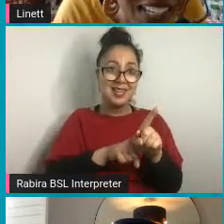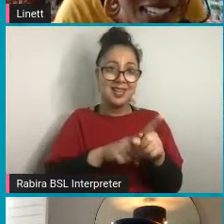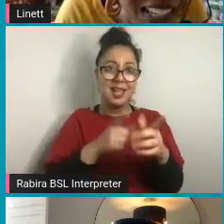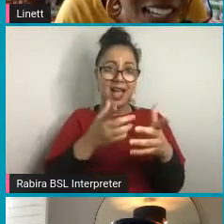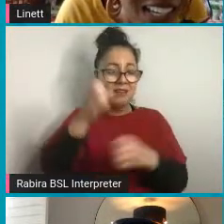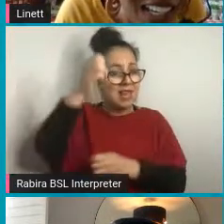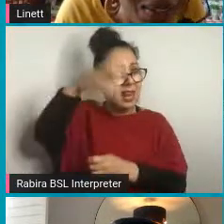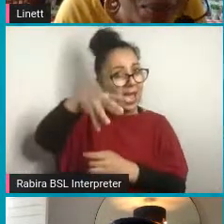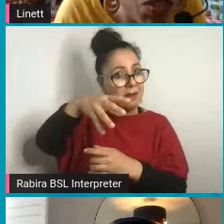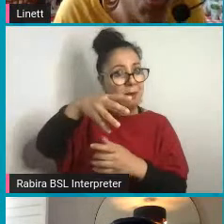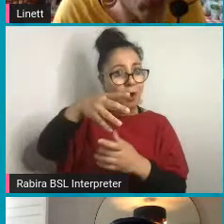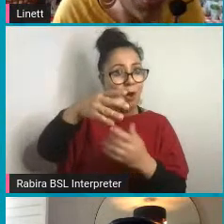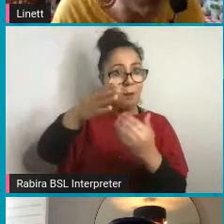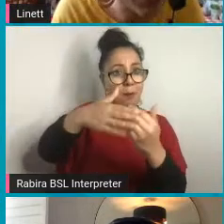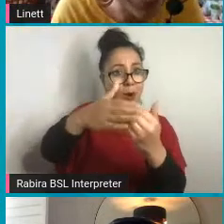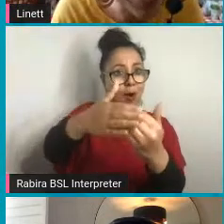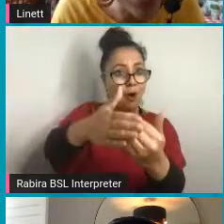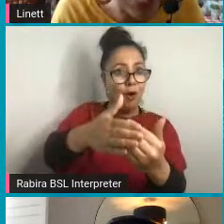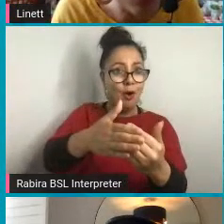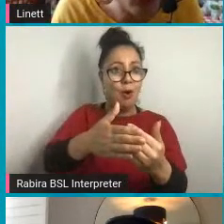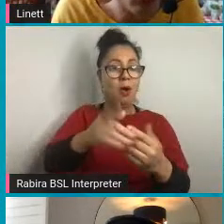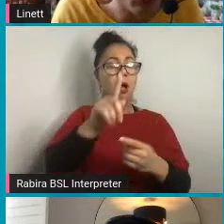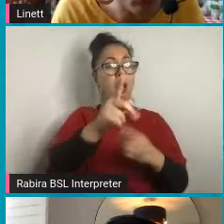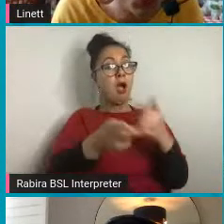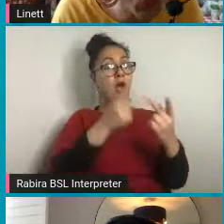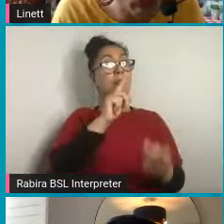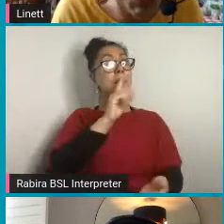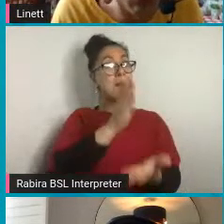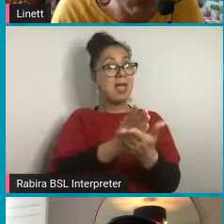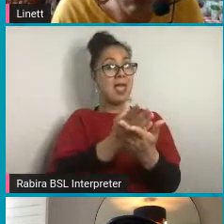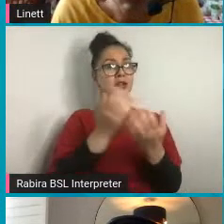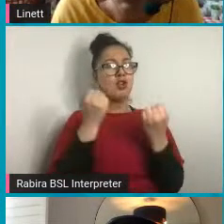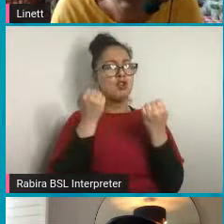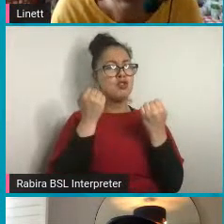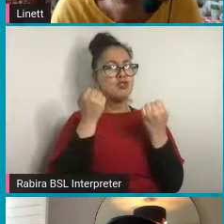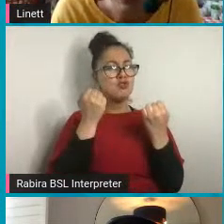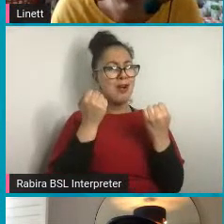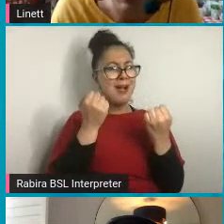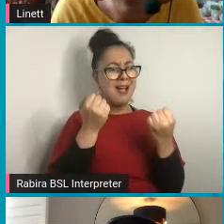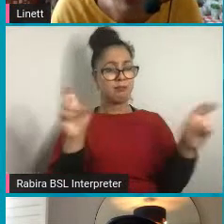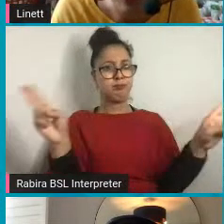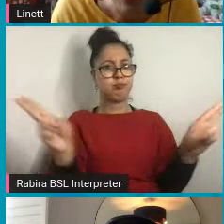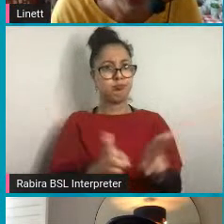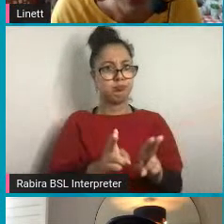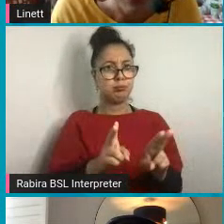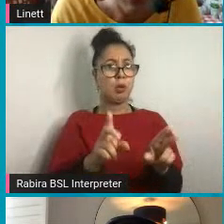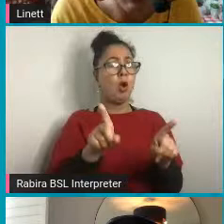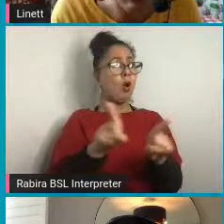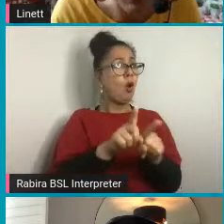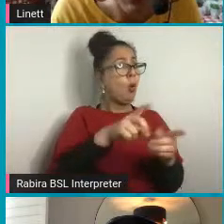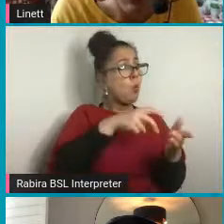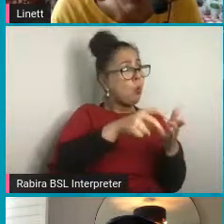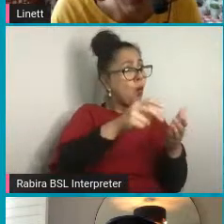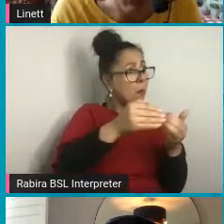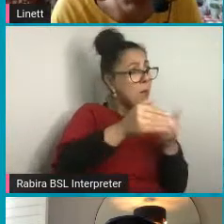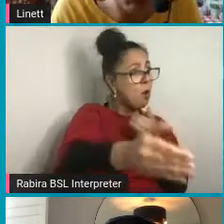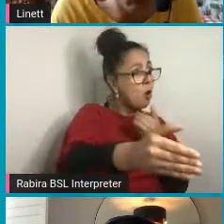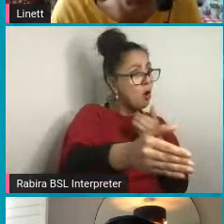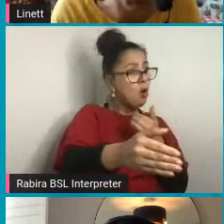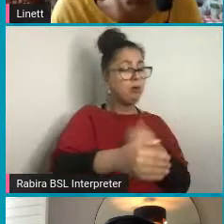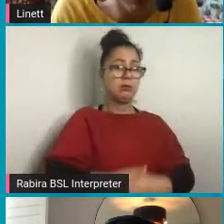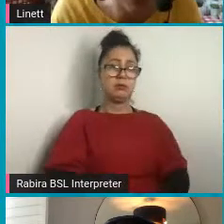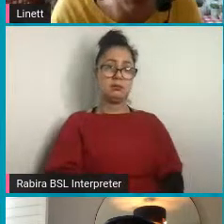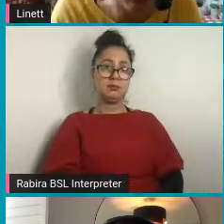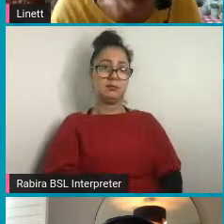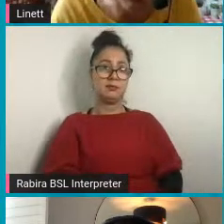here. Drive less and walk more. Another one. So make sure